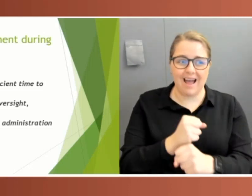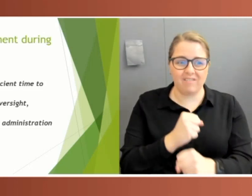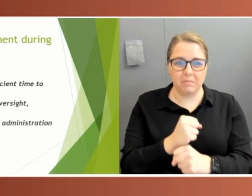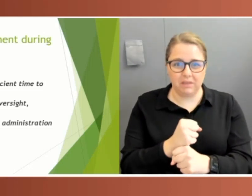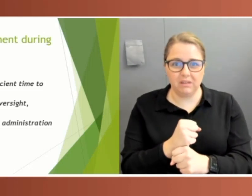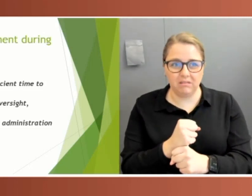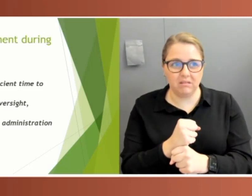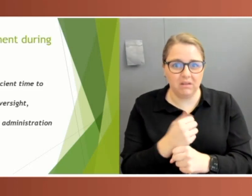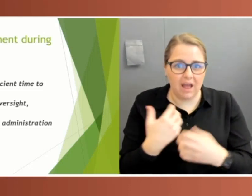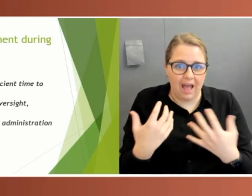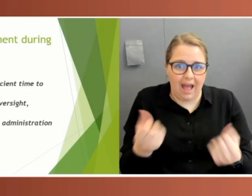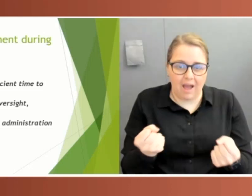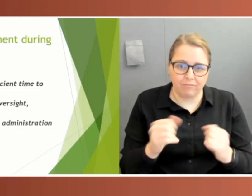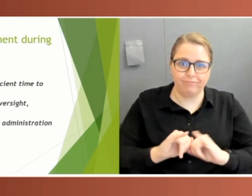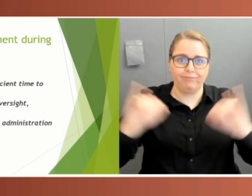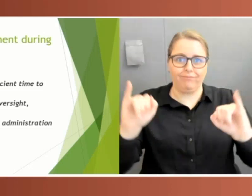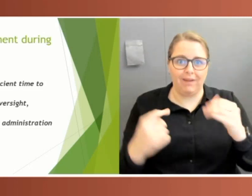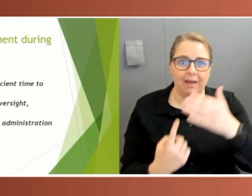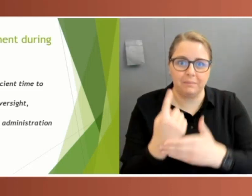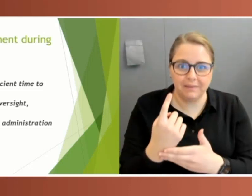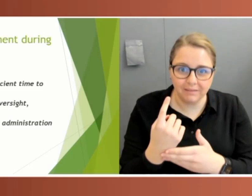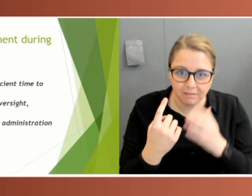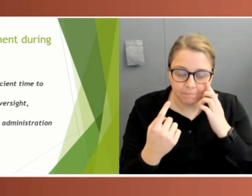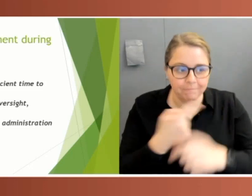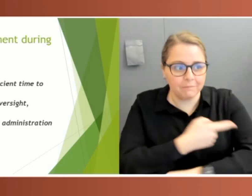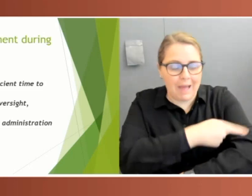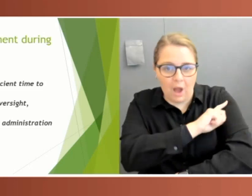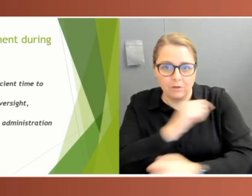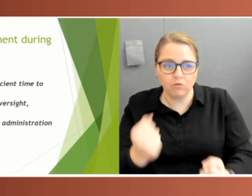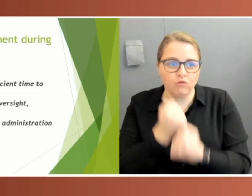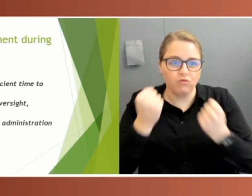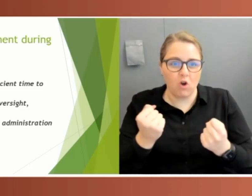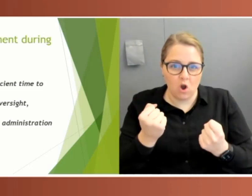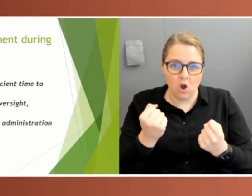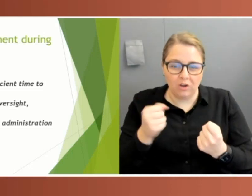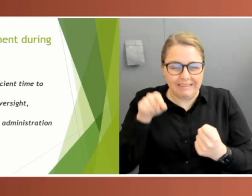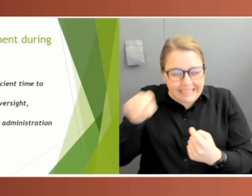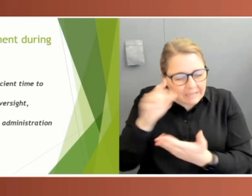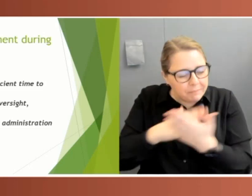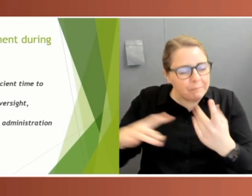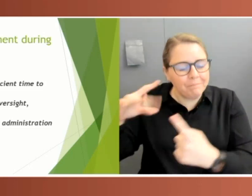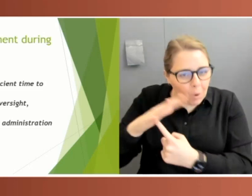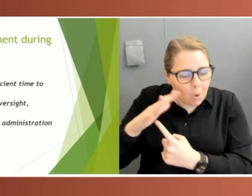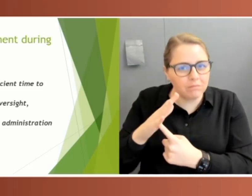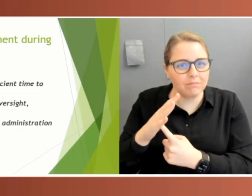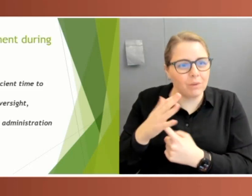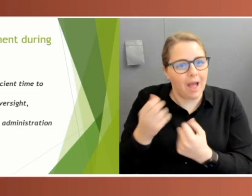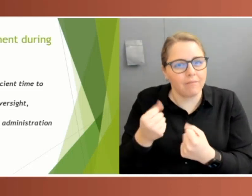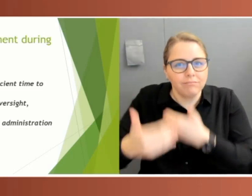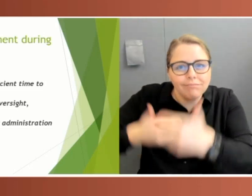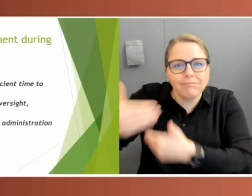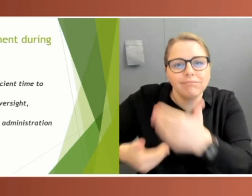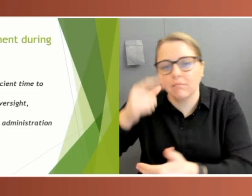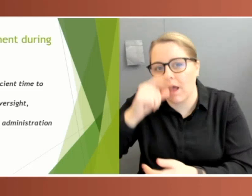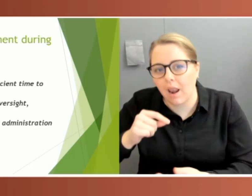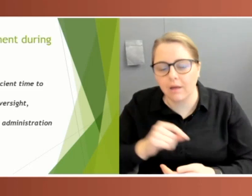exercising such extraordinary powers has never been more important. And in many ways, the more extreme the power,